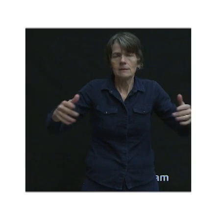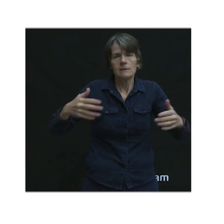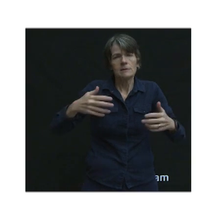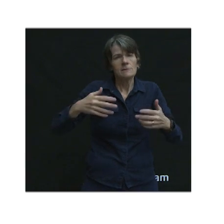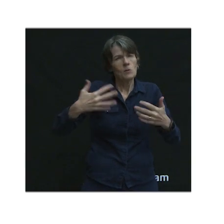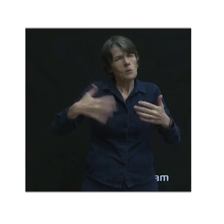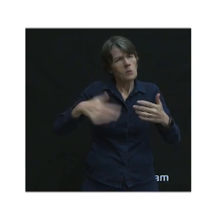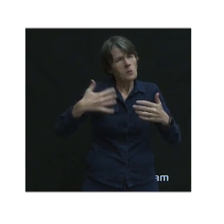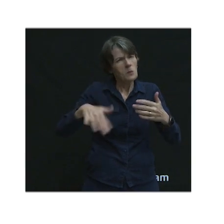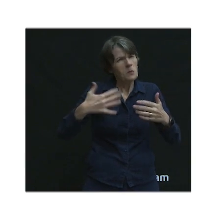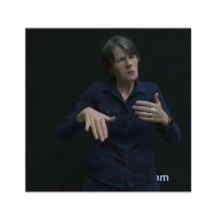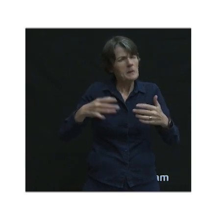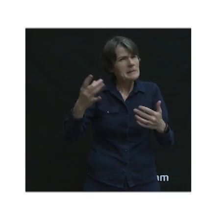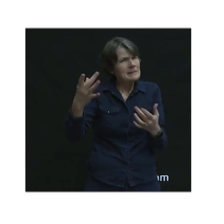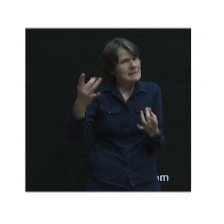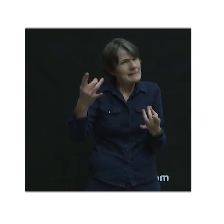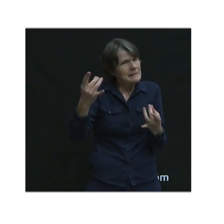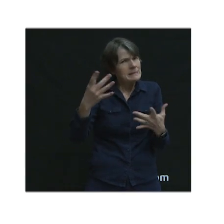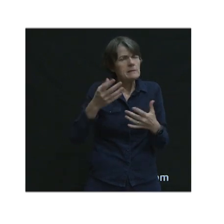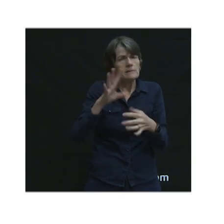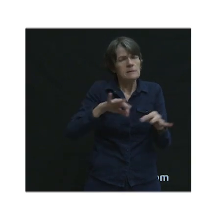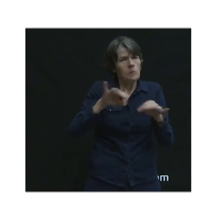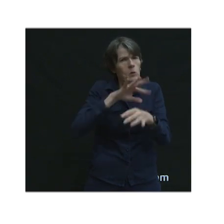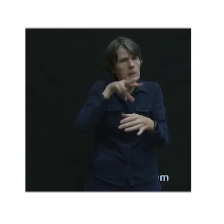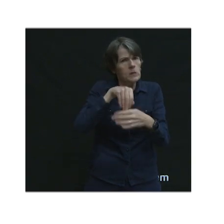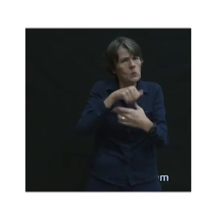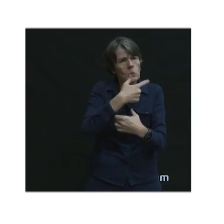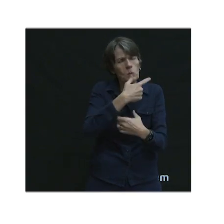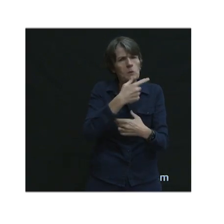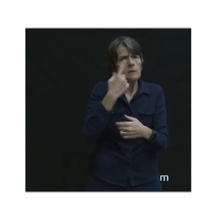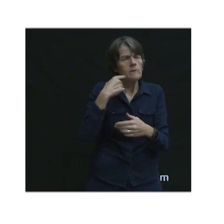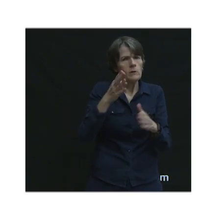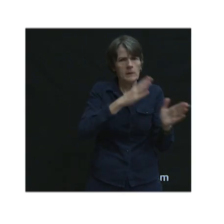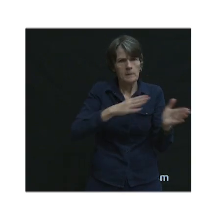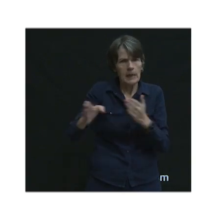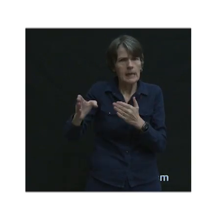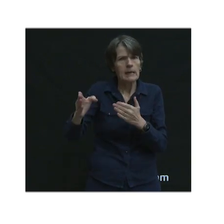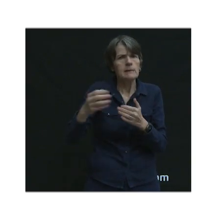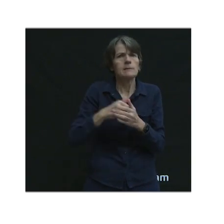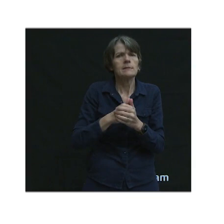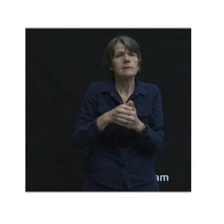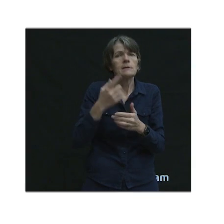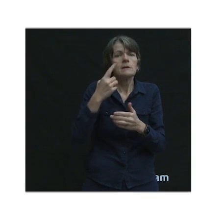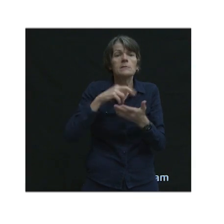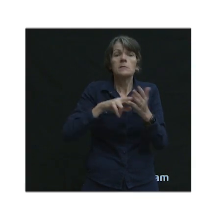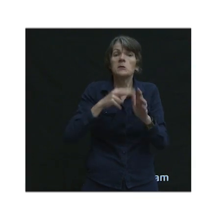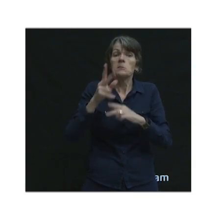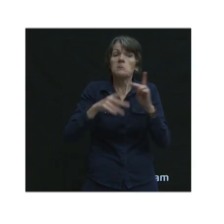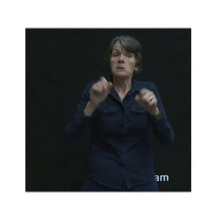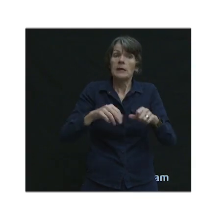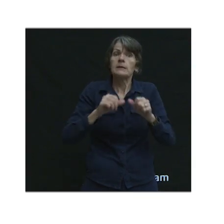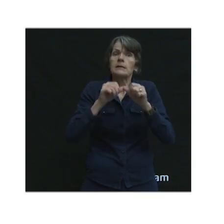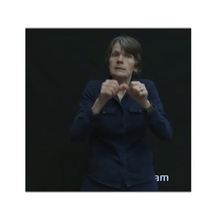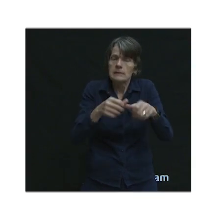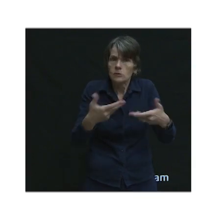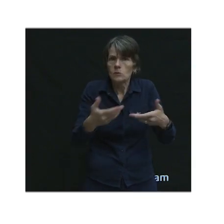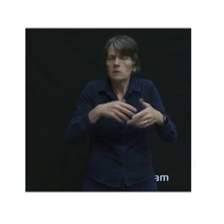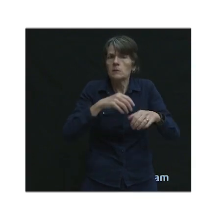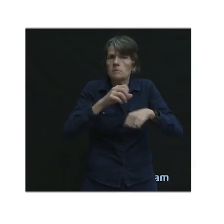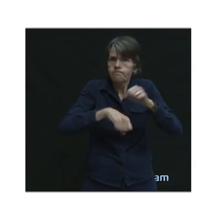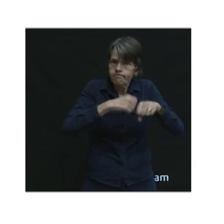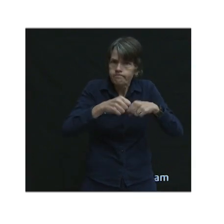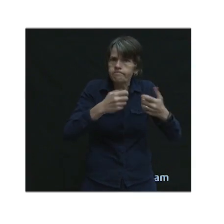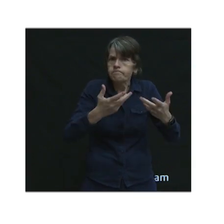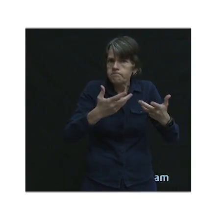it'll be important to have that as part of this strategic transportation plan, so that people can continue to cite those as priorities